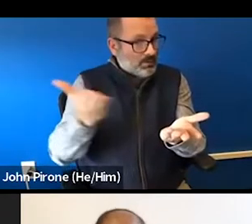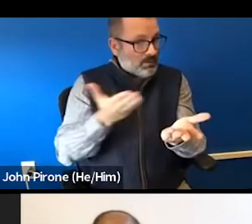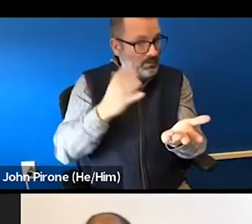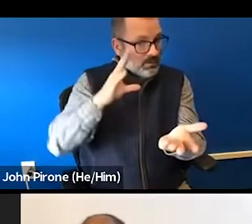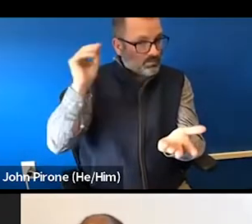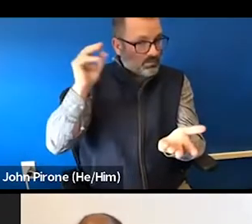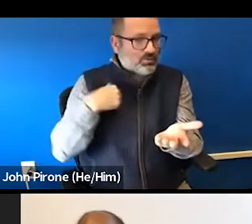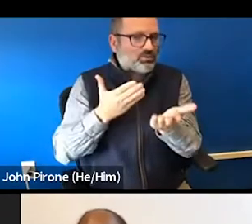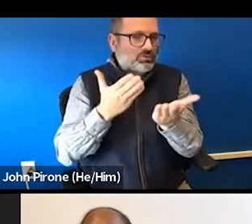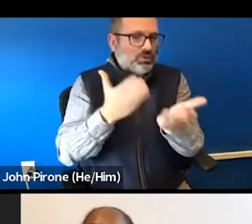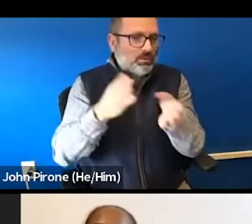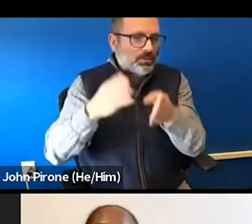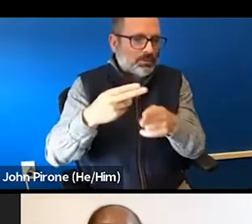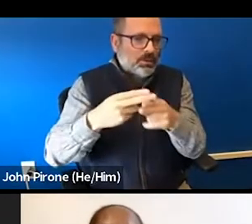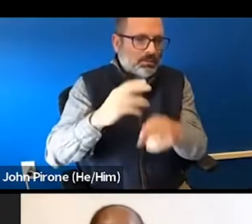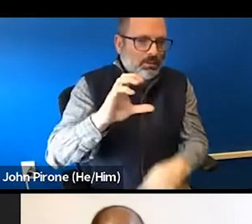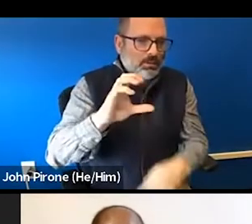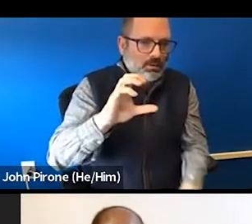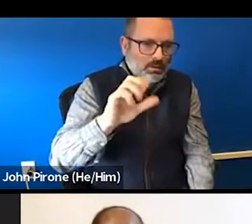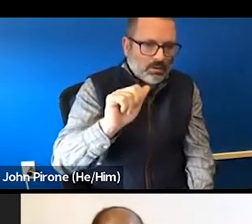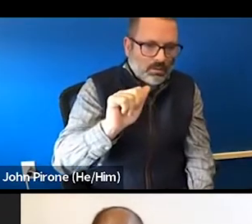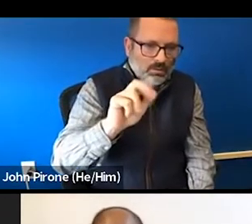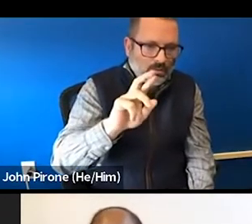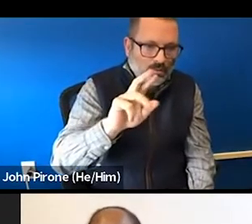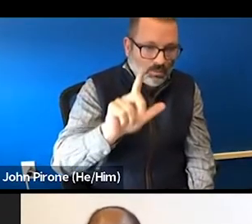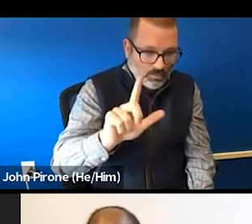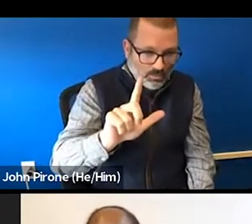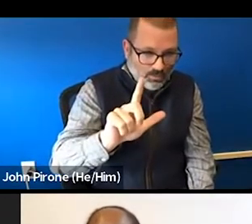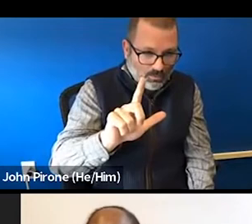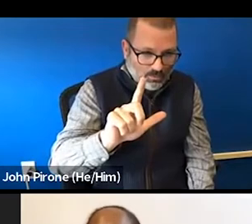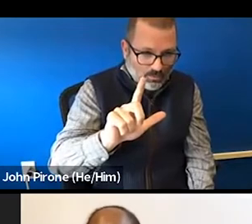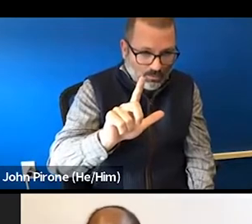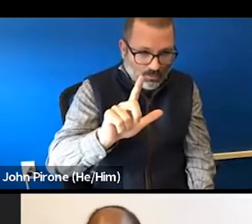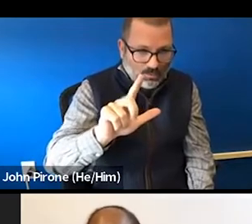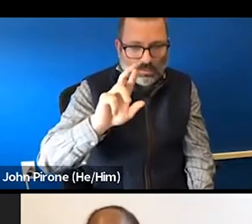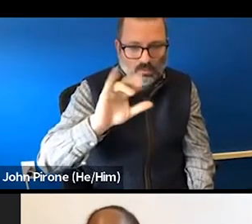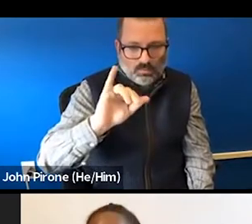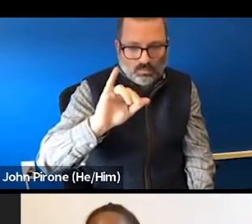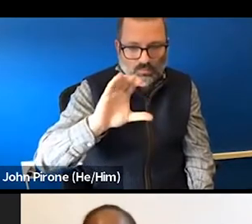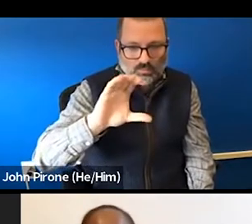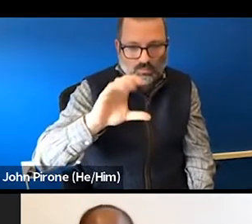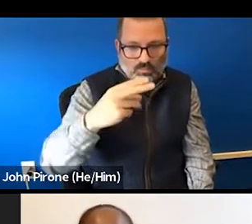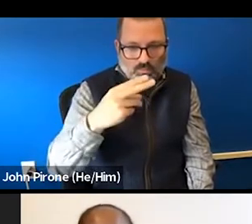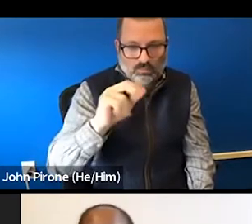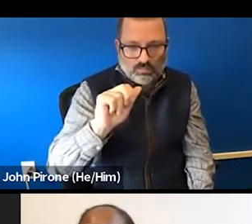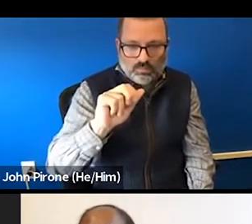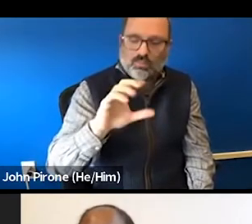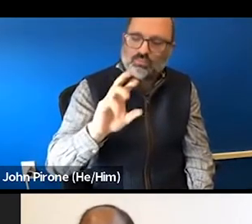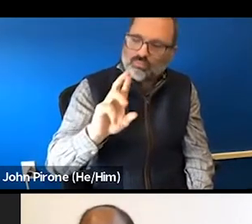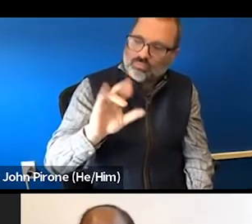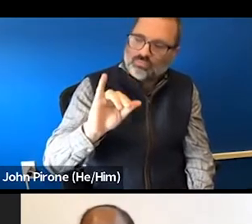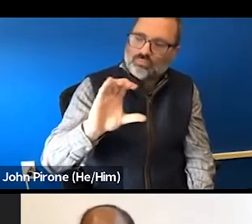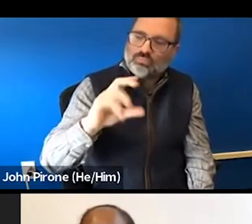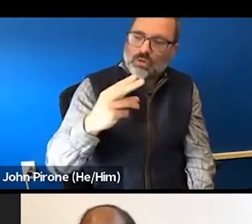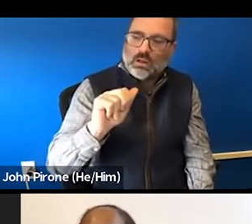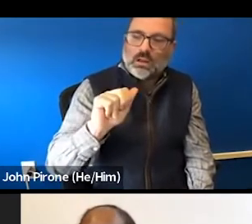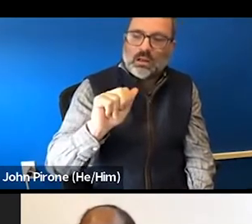And then also, uh, I, I suggest you could, um, contract with a person. Her name is Carol